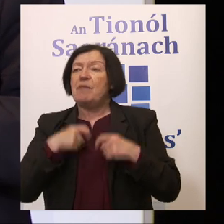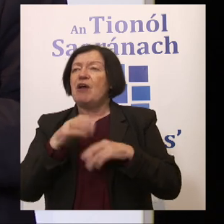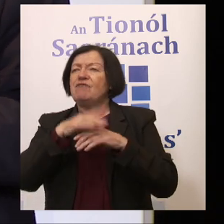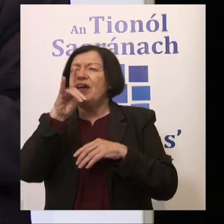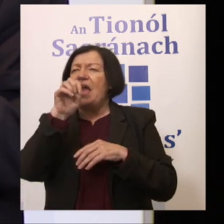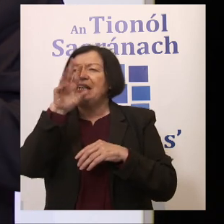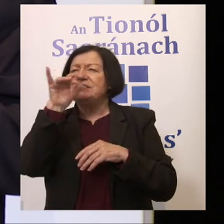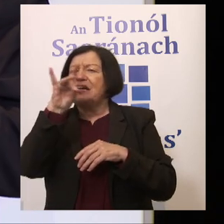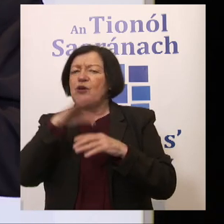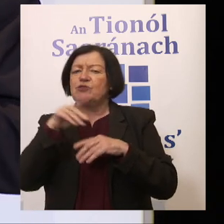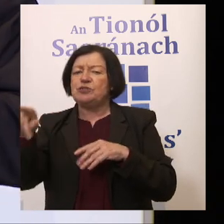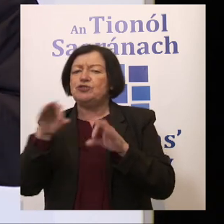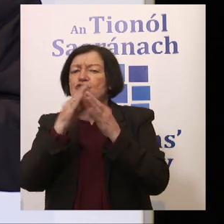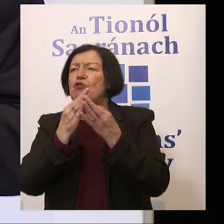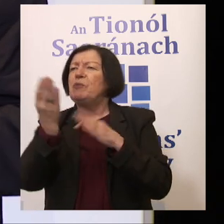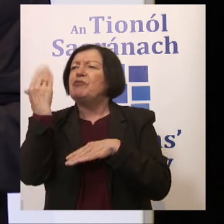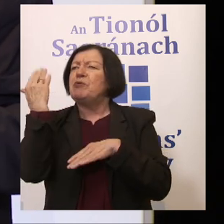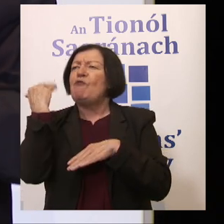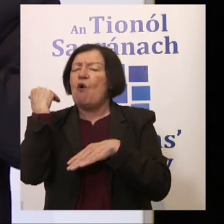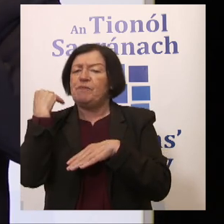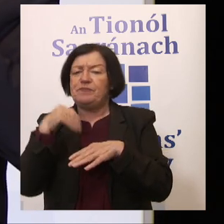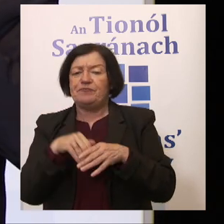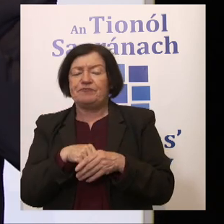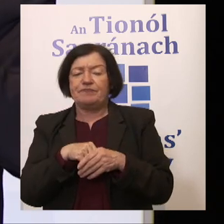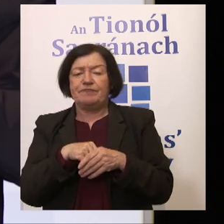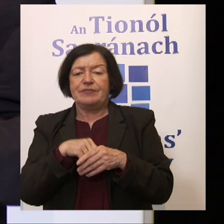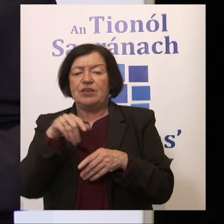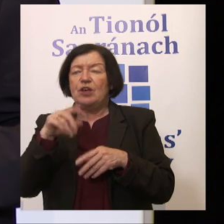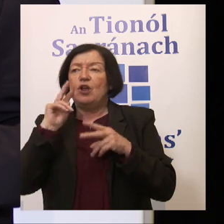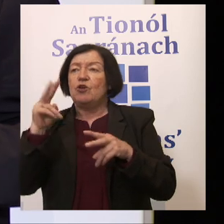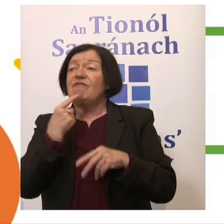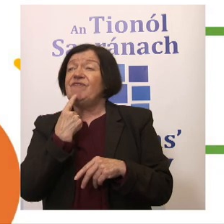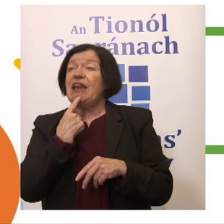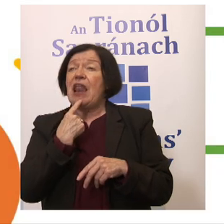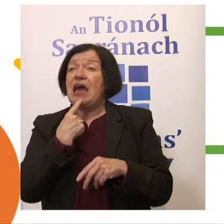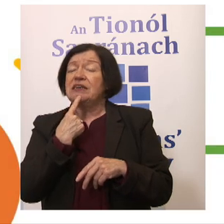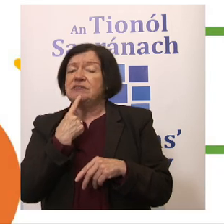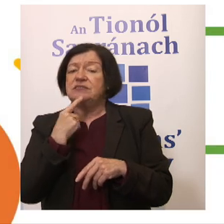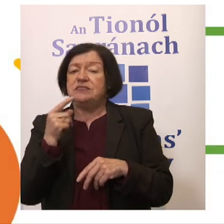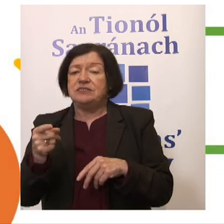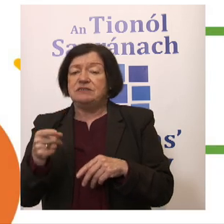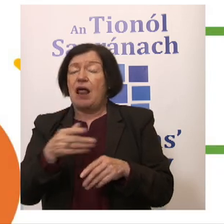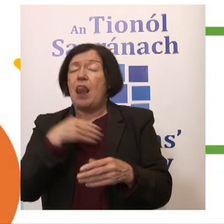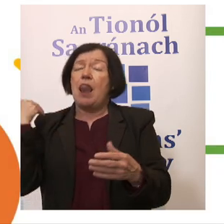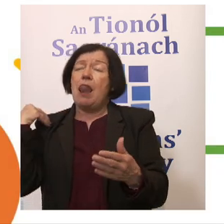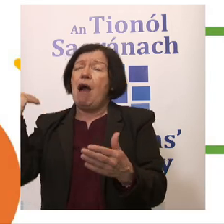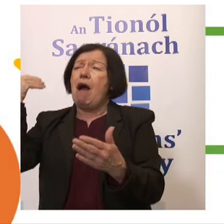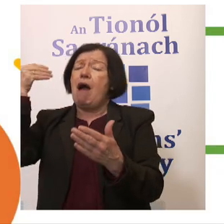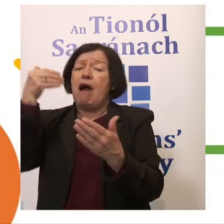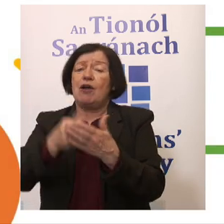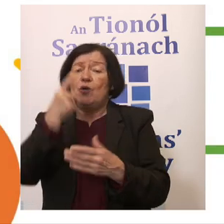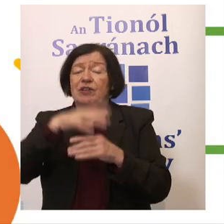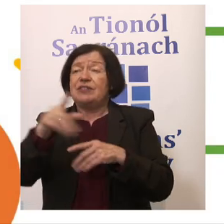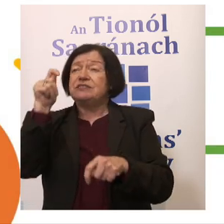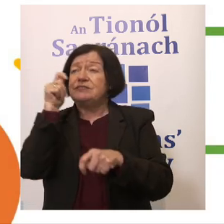Helsinki was with your group in the past, or was with a group. But if you look at Finland, which for a long time was held up as one of the